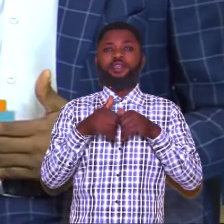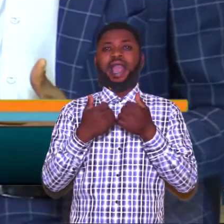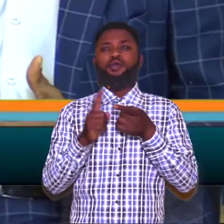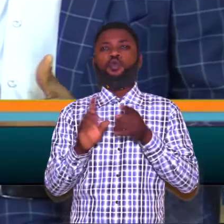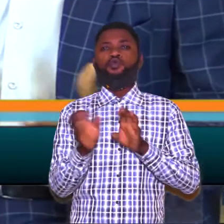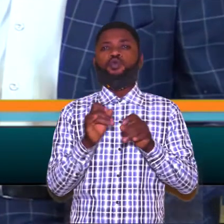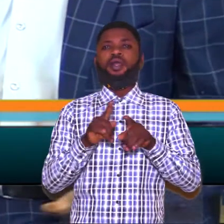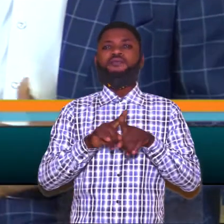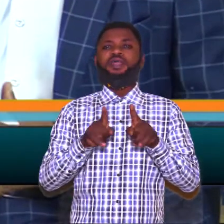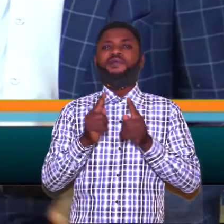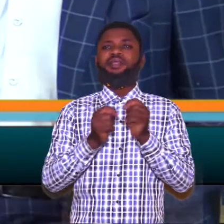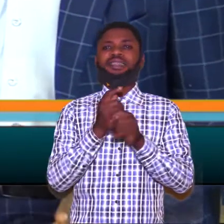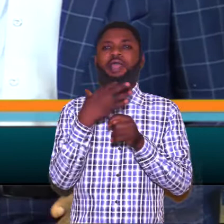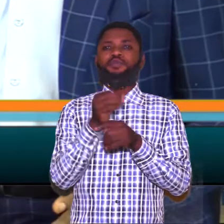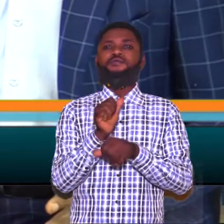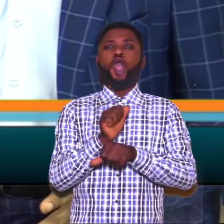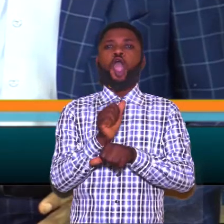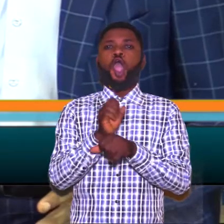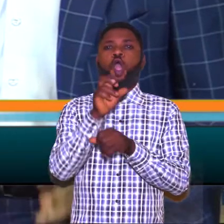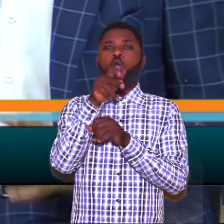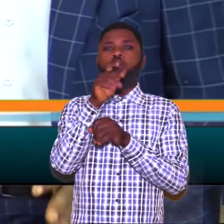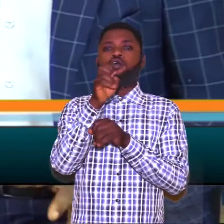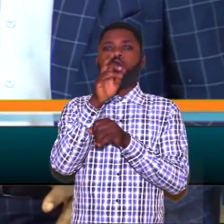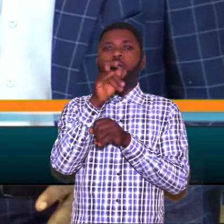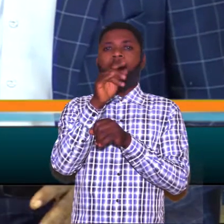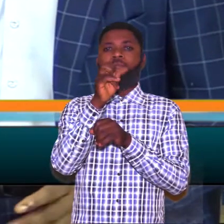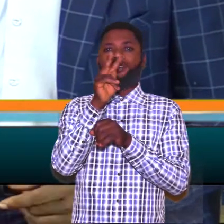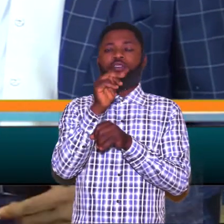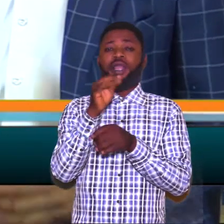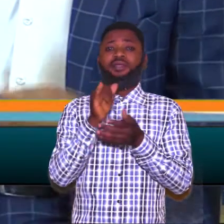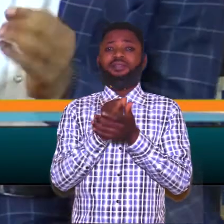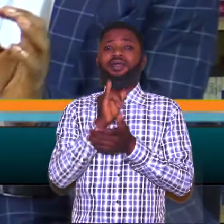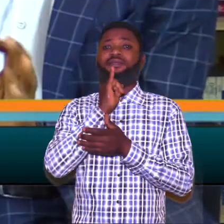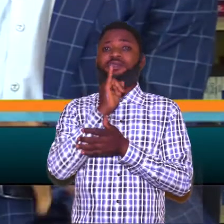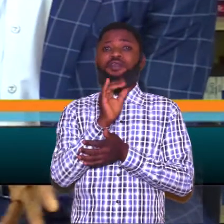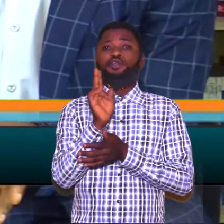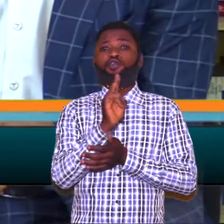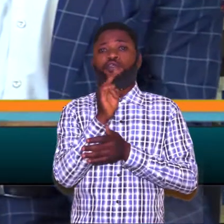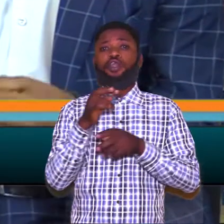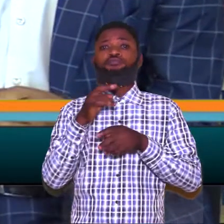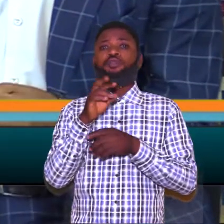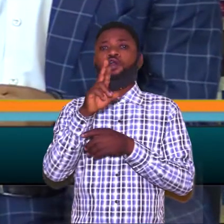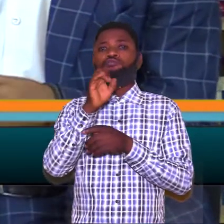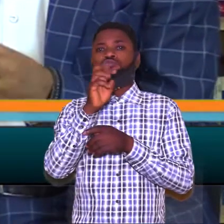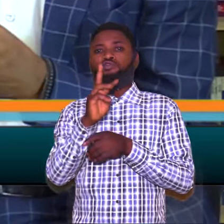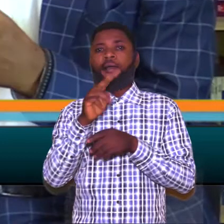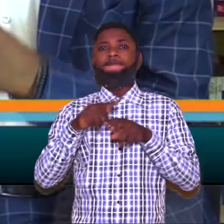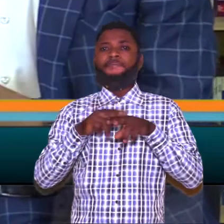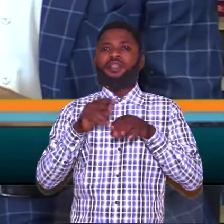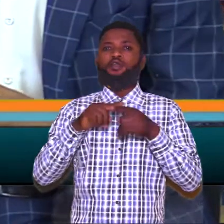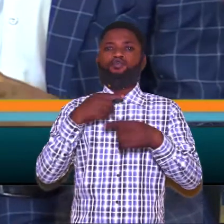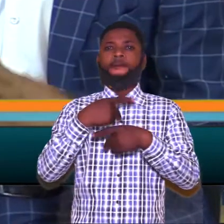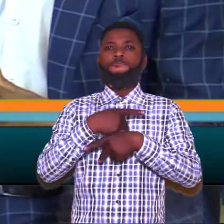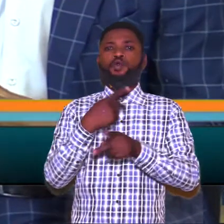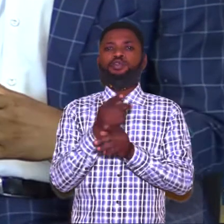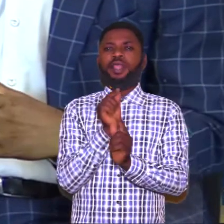do different type of operations we call them operation that is using raw metal to produce a